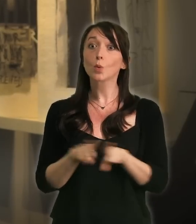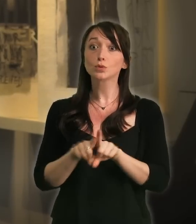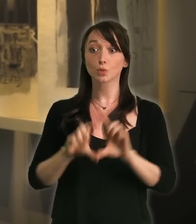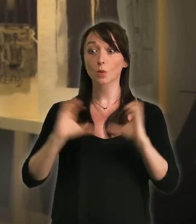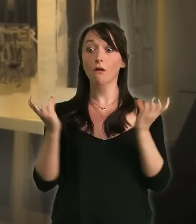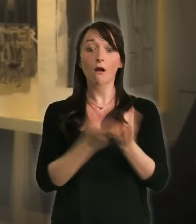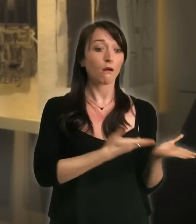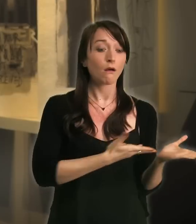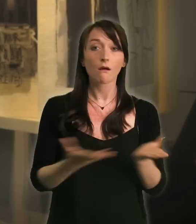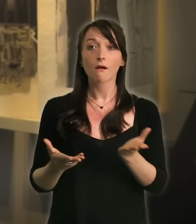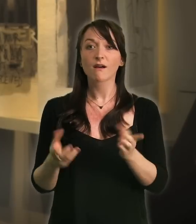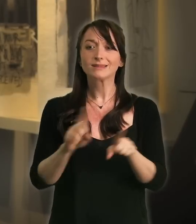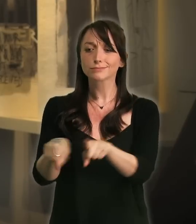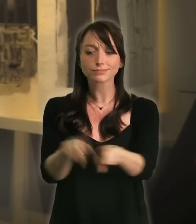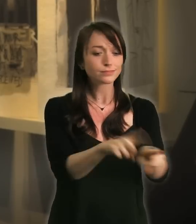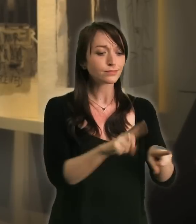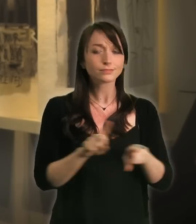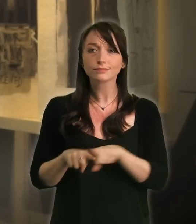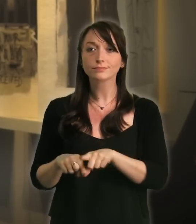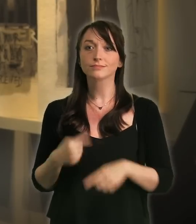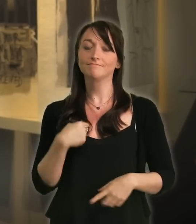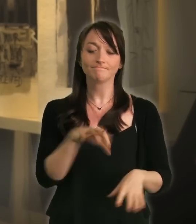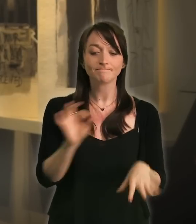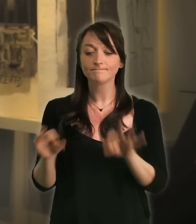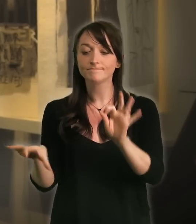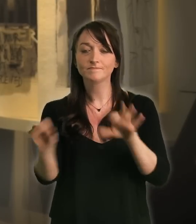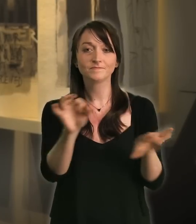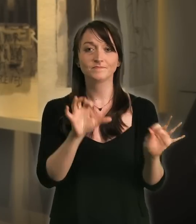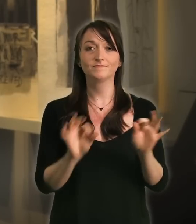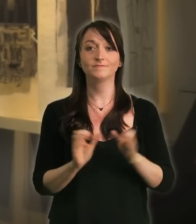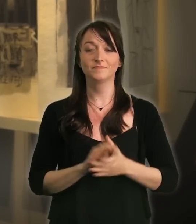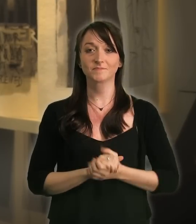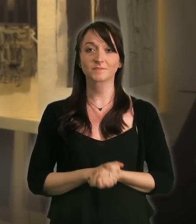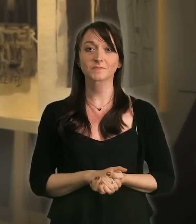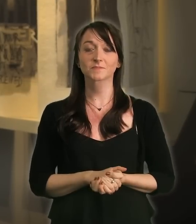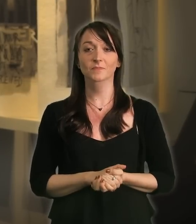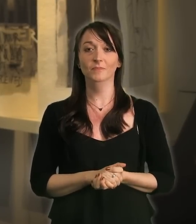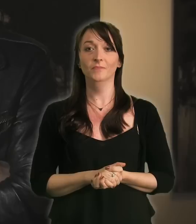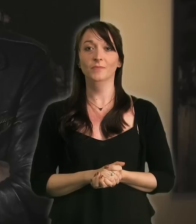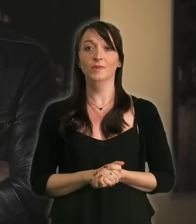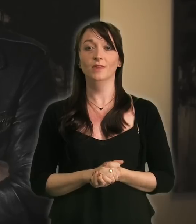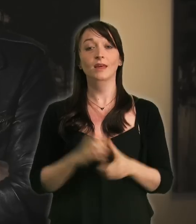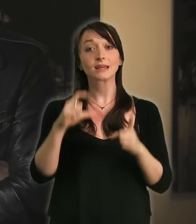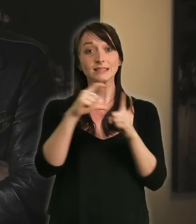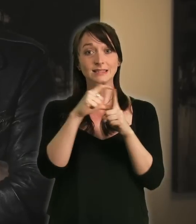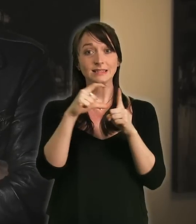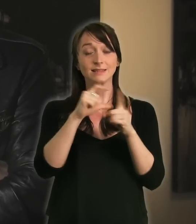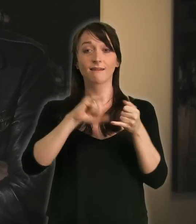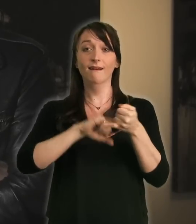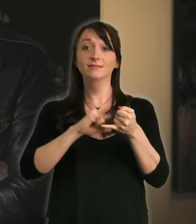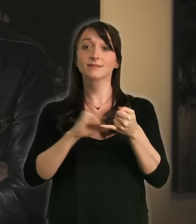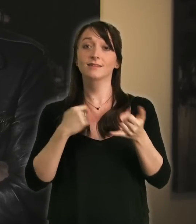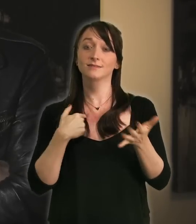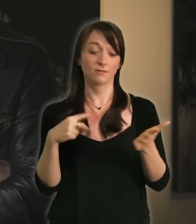and offered me the wide range of options for modules that I've been able to take. I registered with the